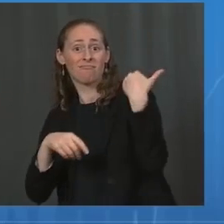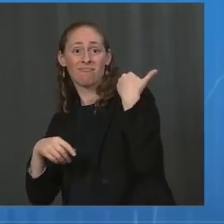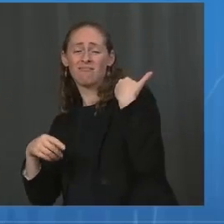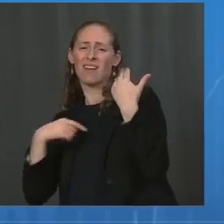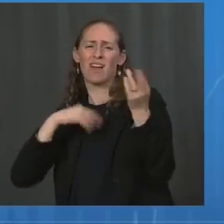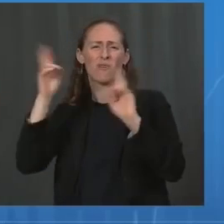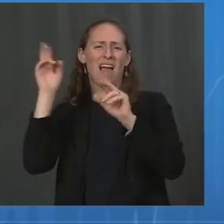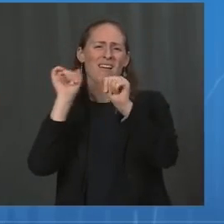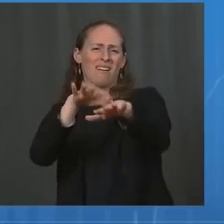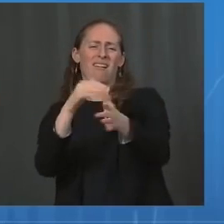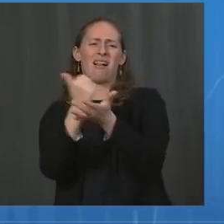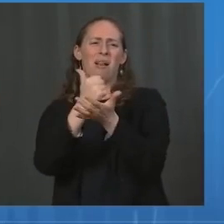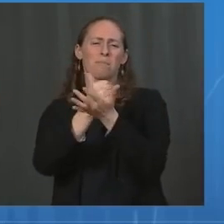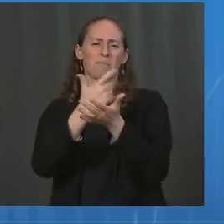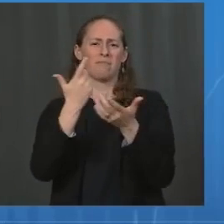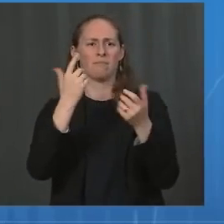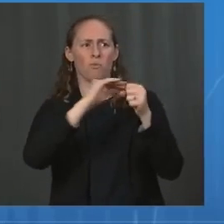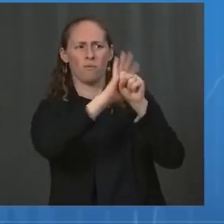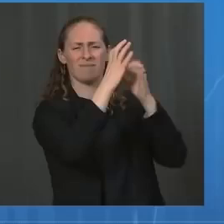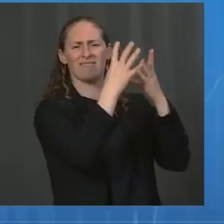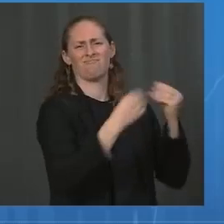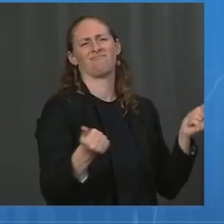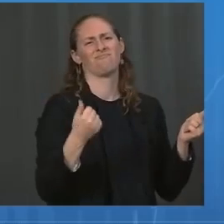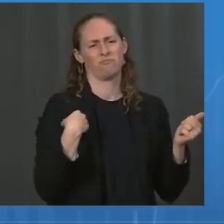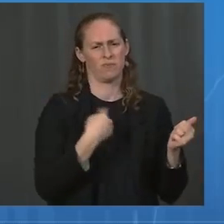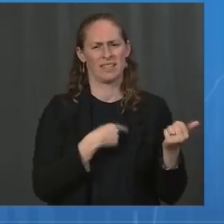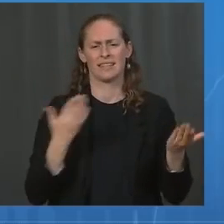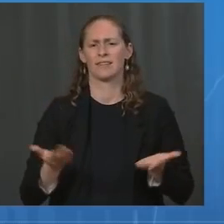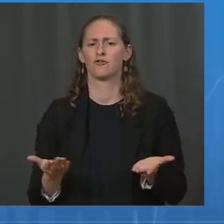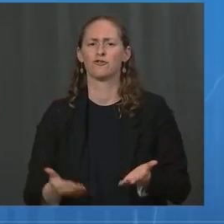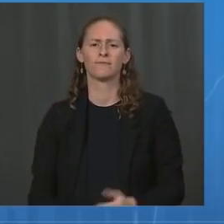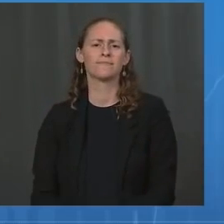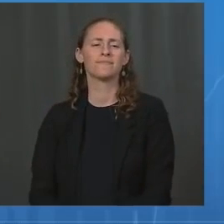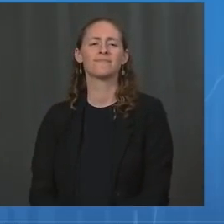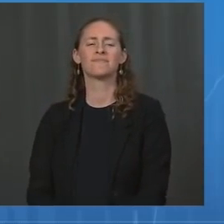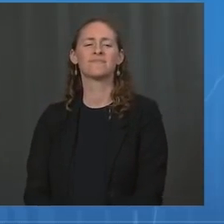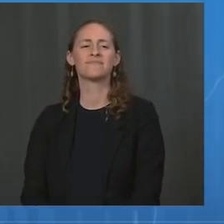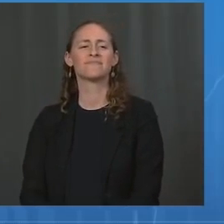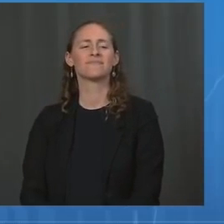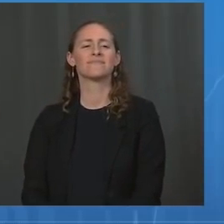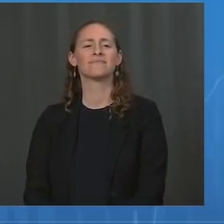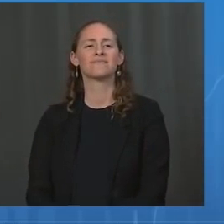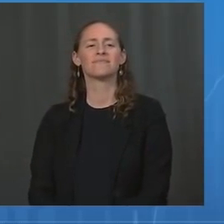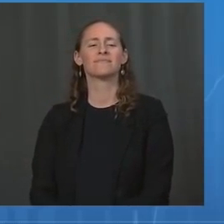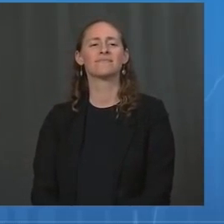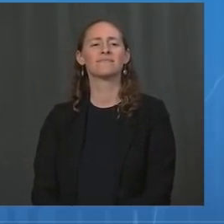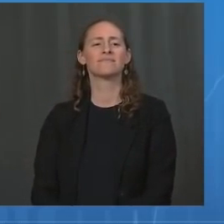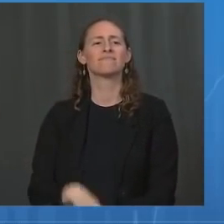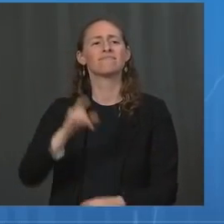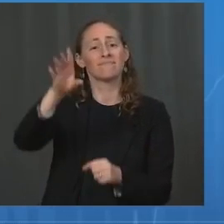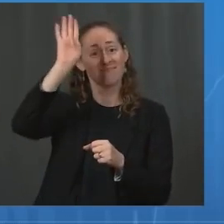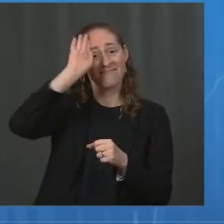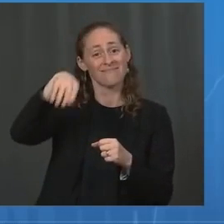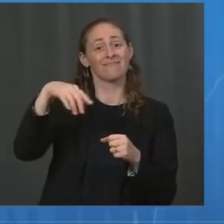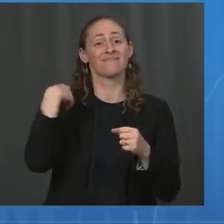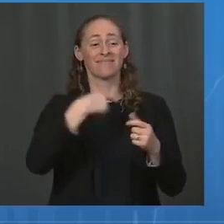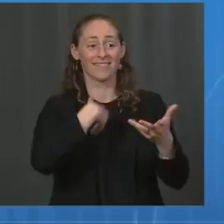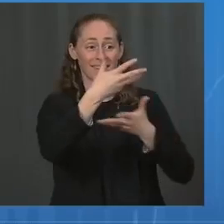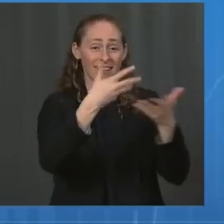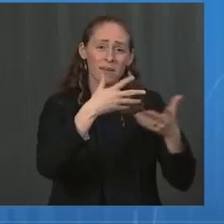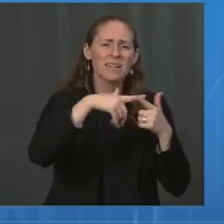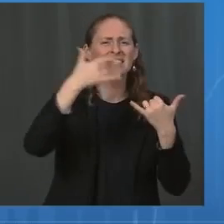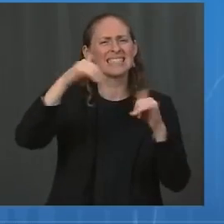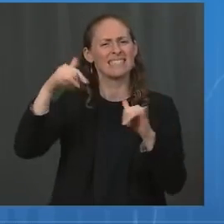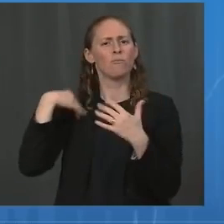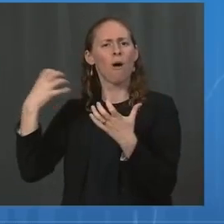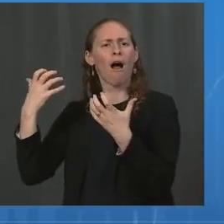As we respond to surges, we remain laser-focused on getting more shots in arms, and we continue to build momentum.